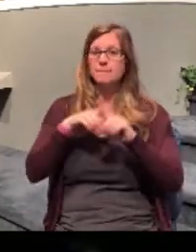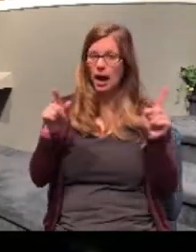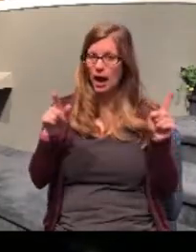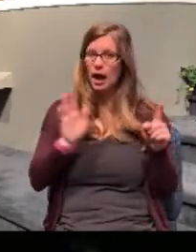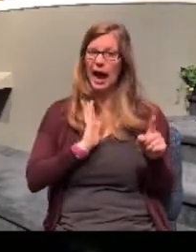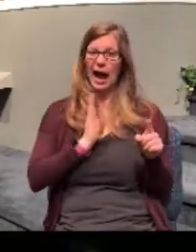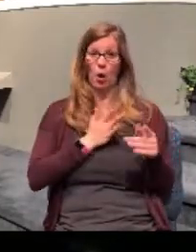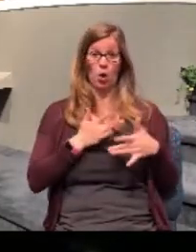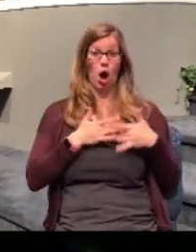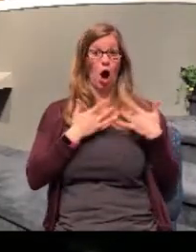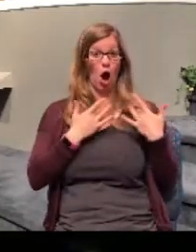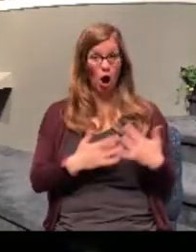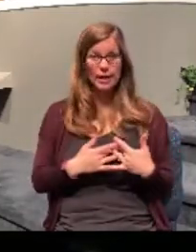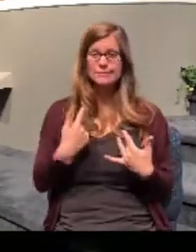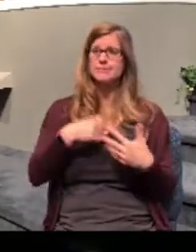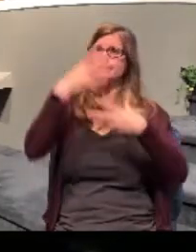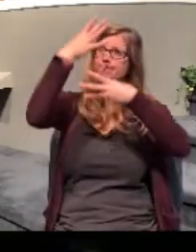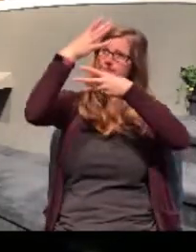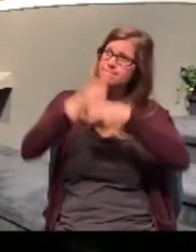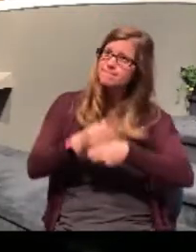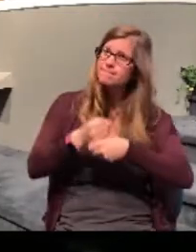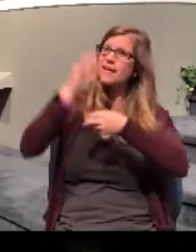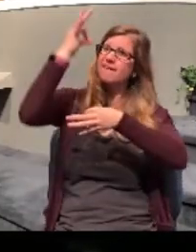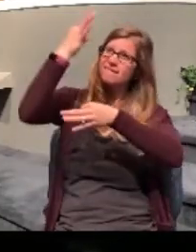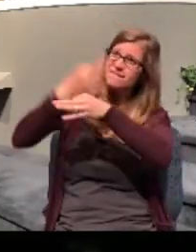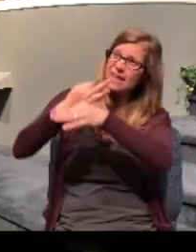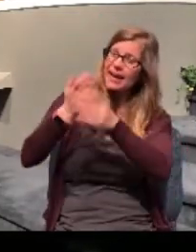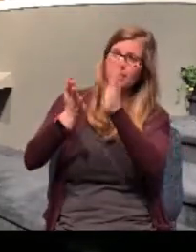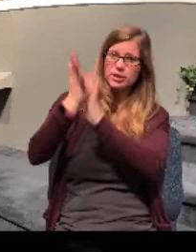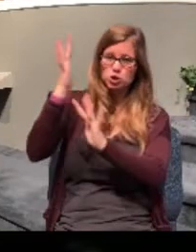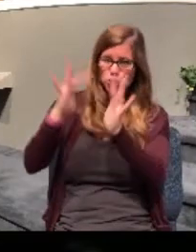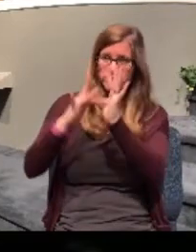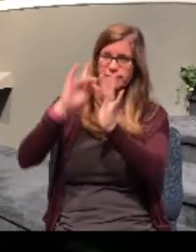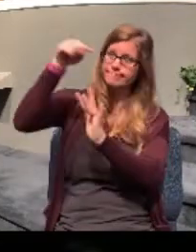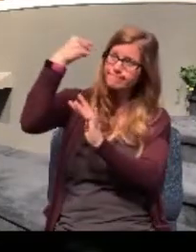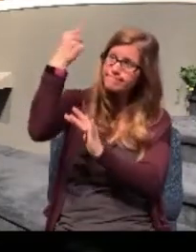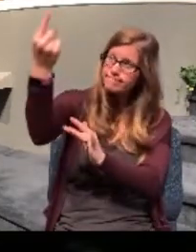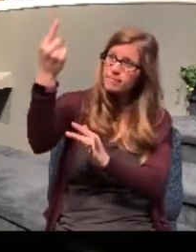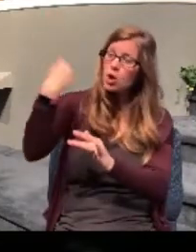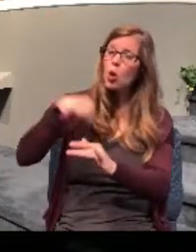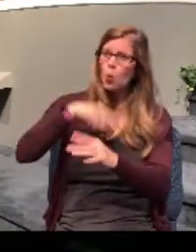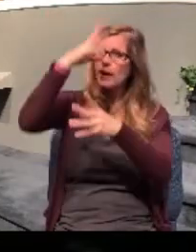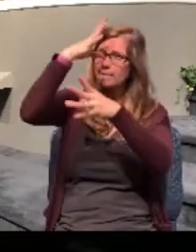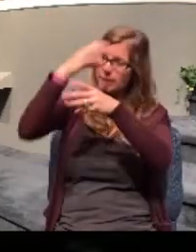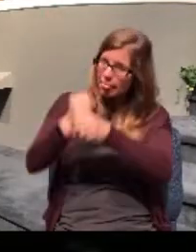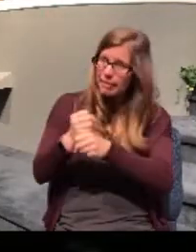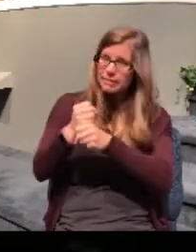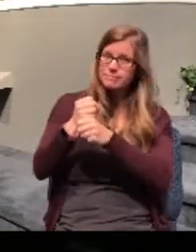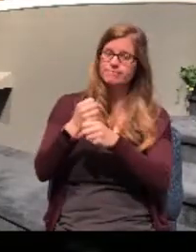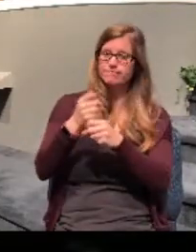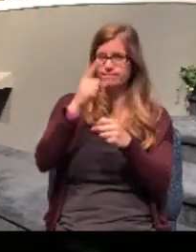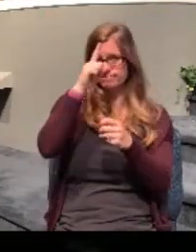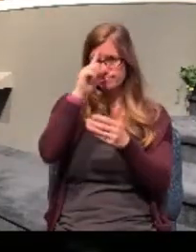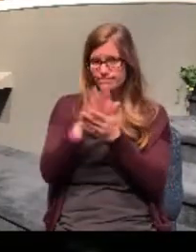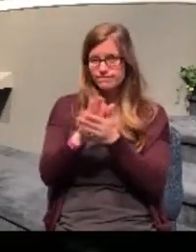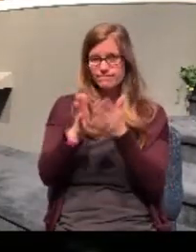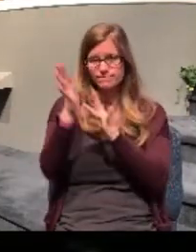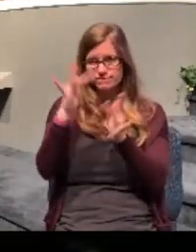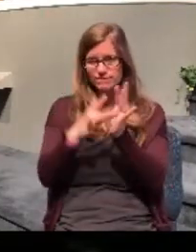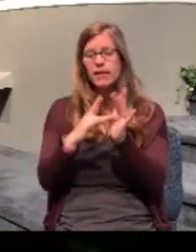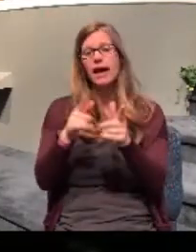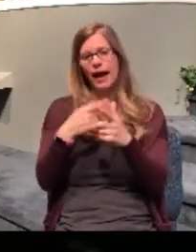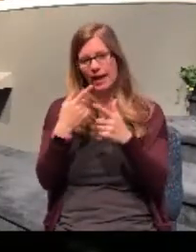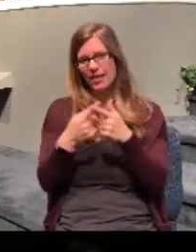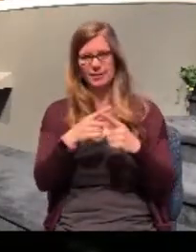our heart we put our trust, our faith in Christ alone. We believe on Jesus Christ and then